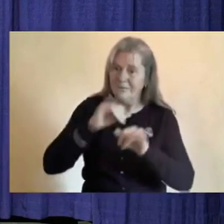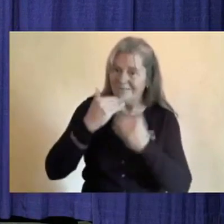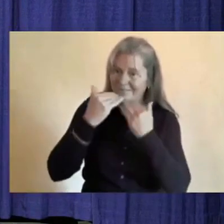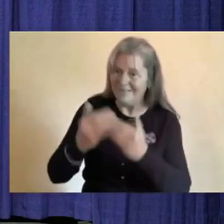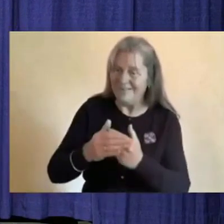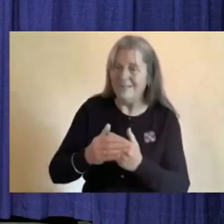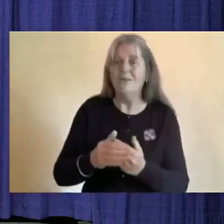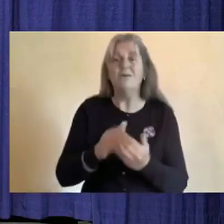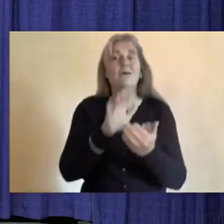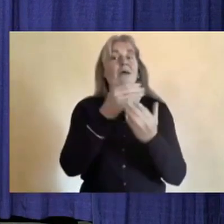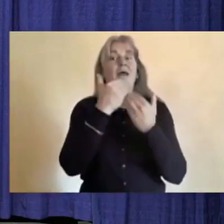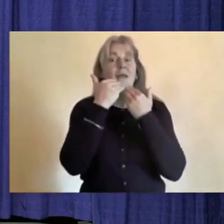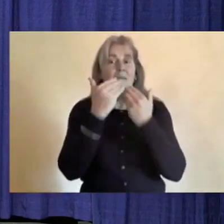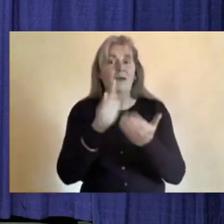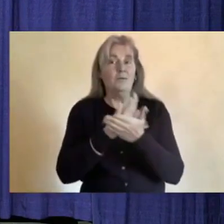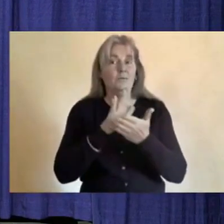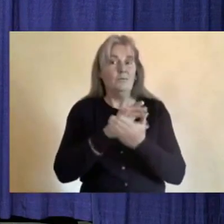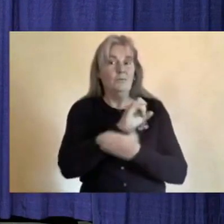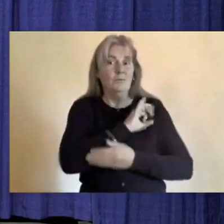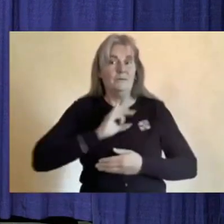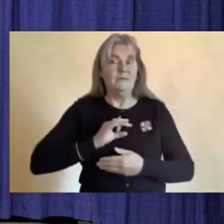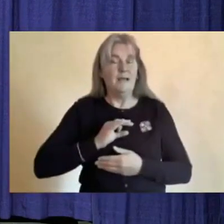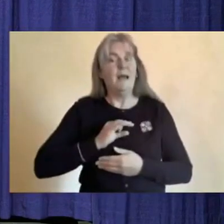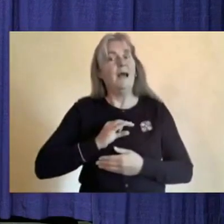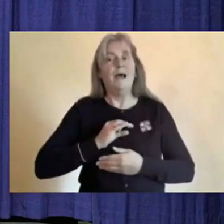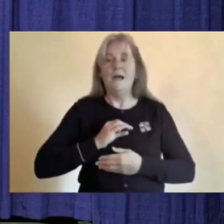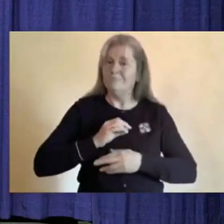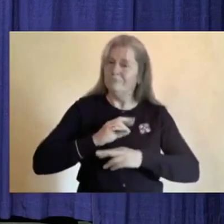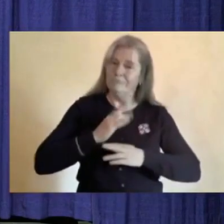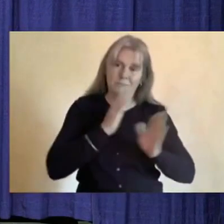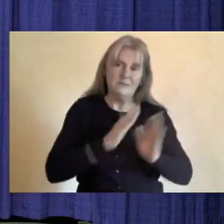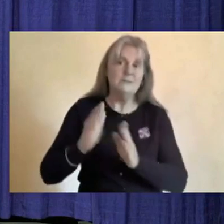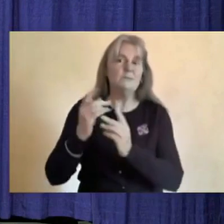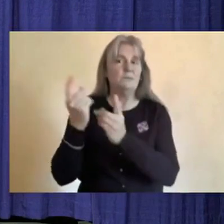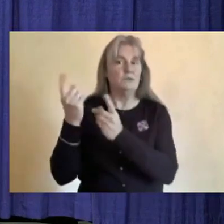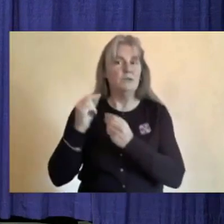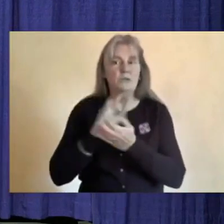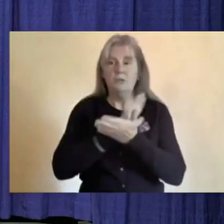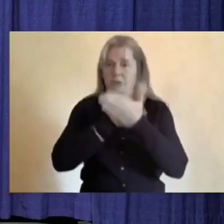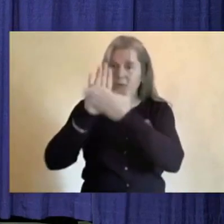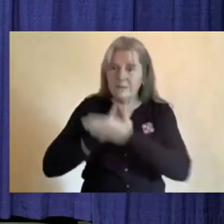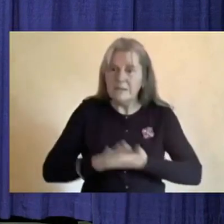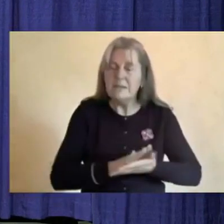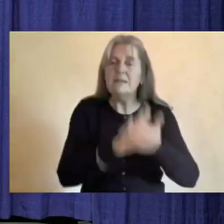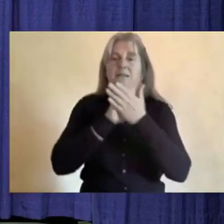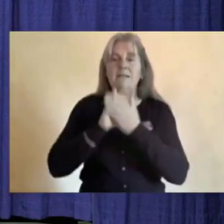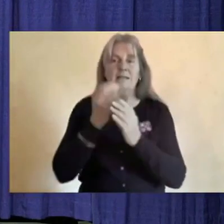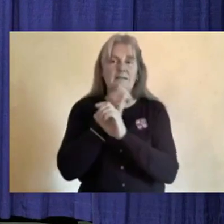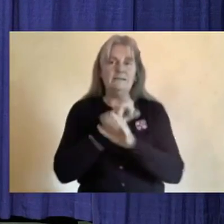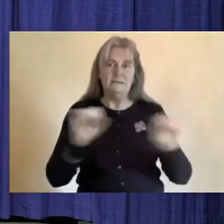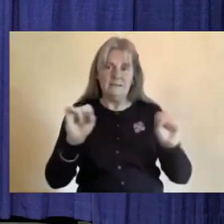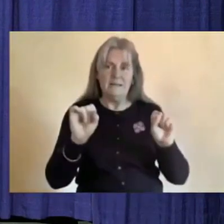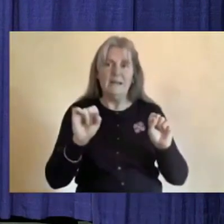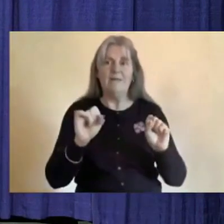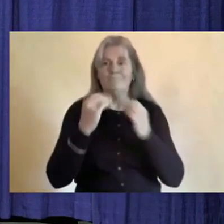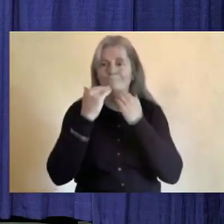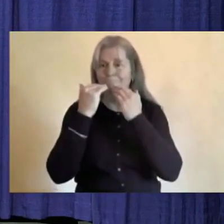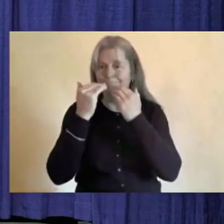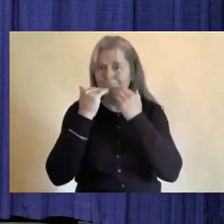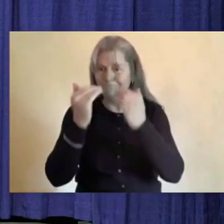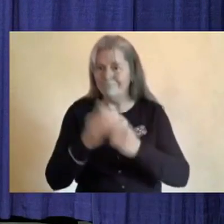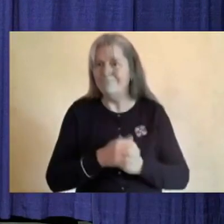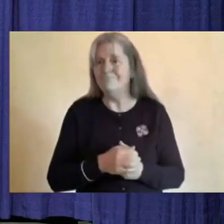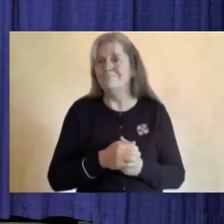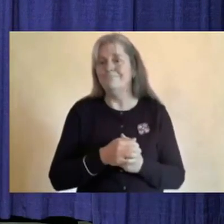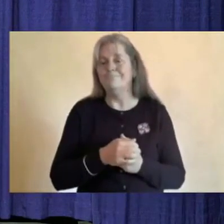who are keeping our learning spaces organized and sanitized and safe for our students to use and enjoy.